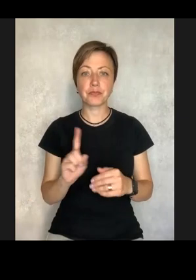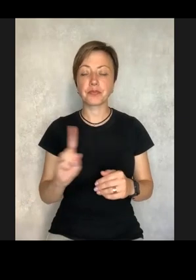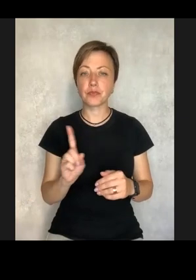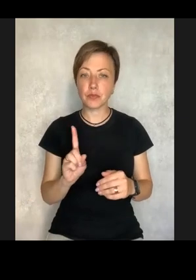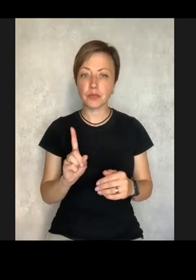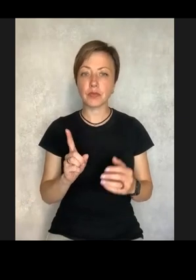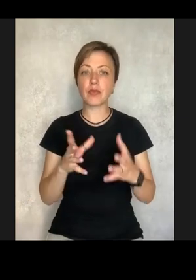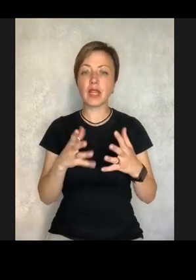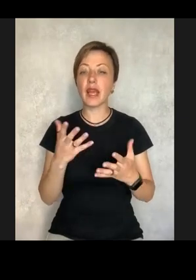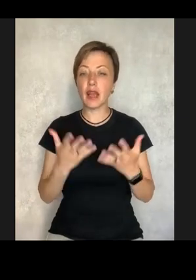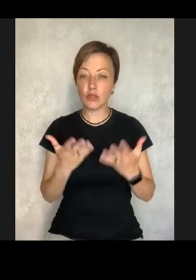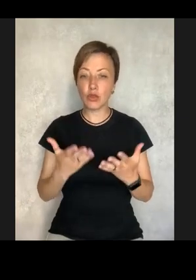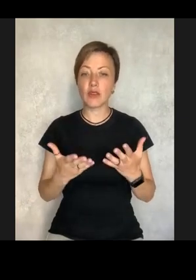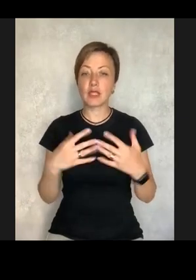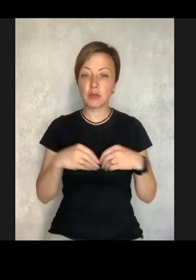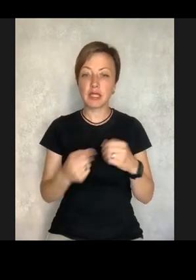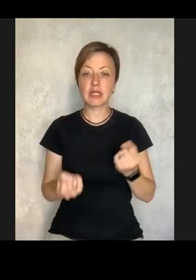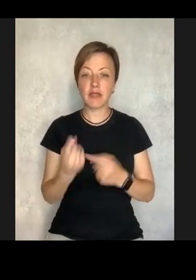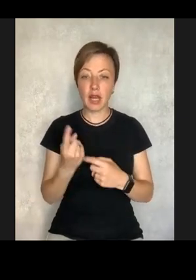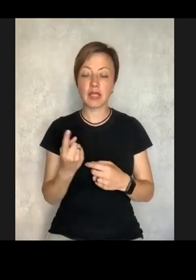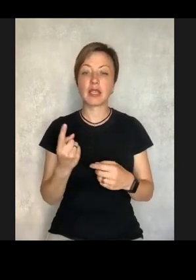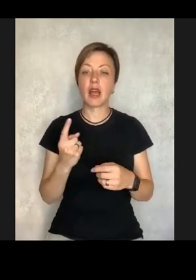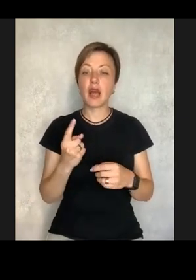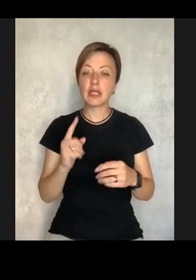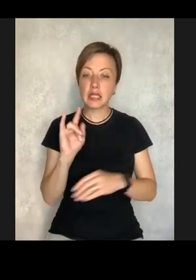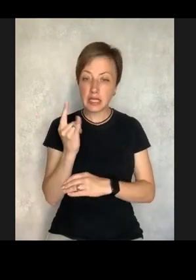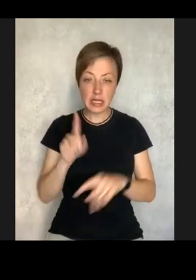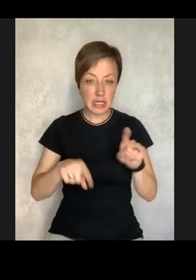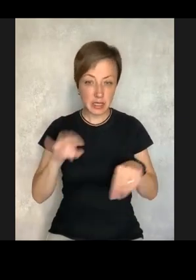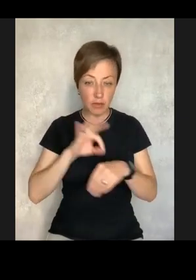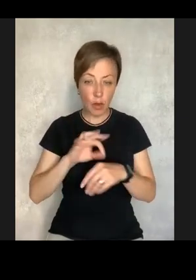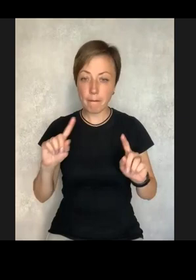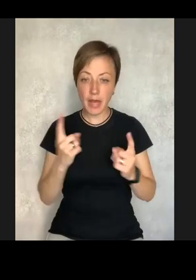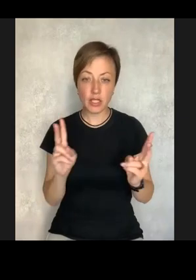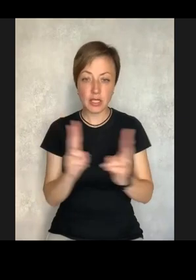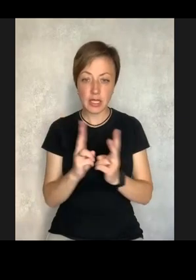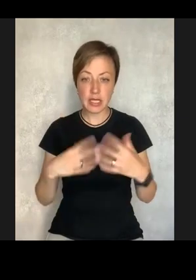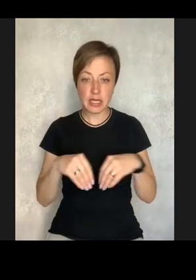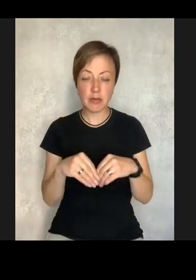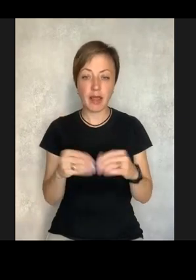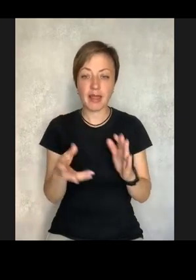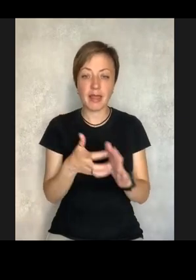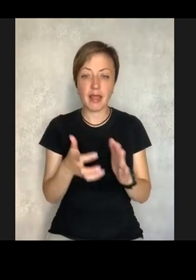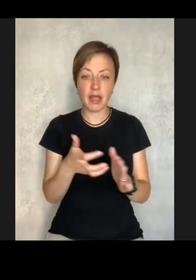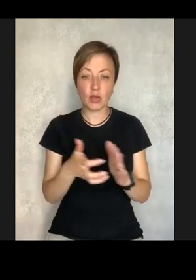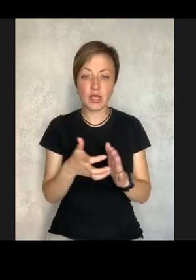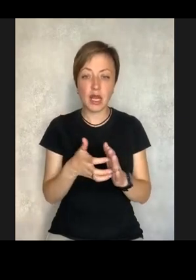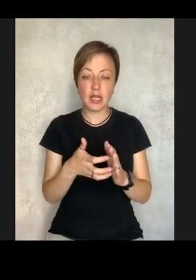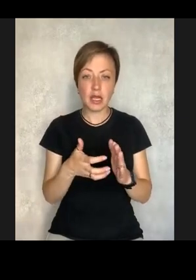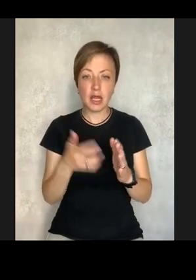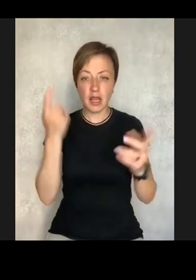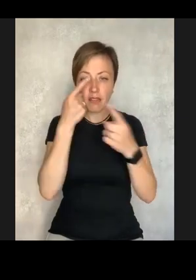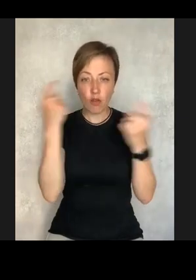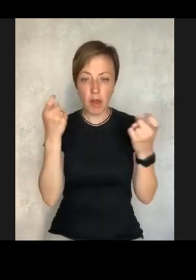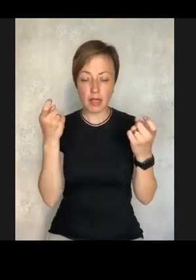that if a family gets a child with a rare or faint disease, the first thing the families face